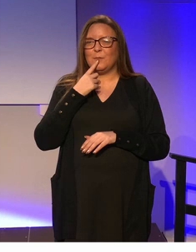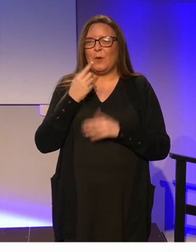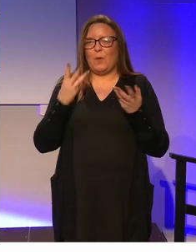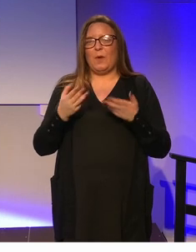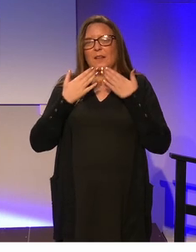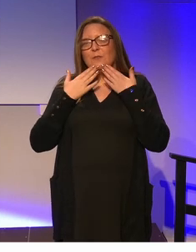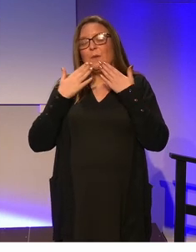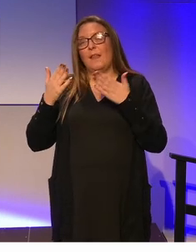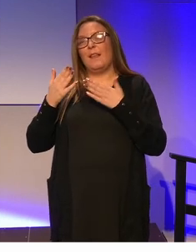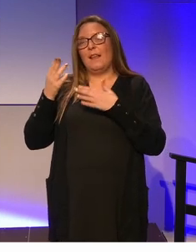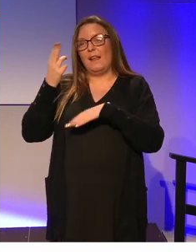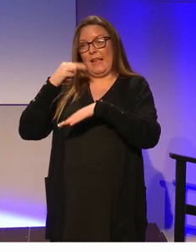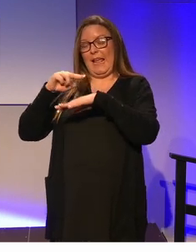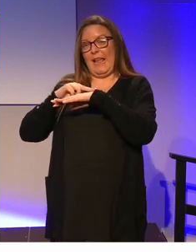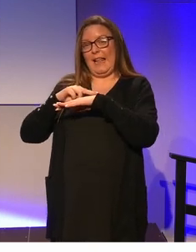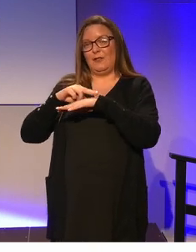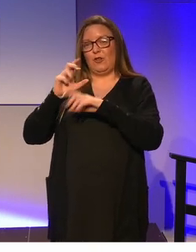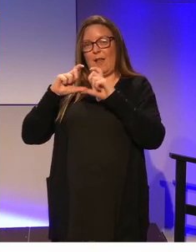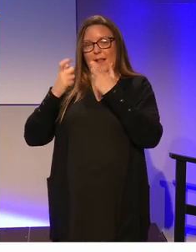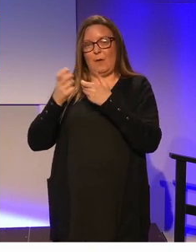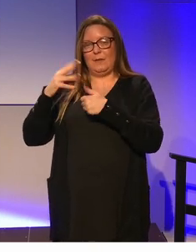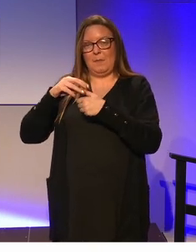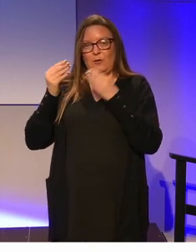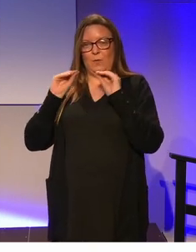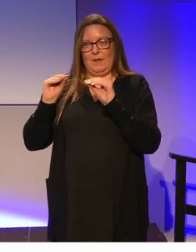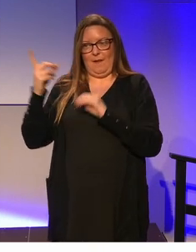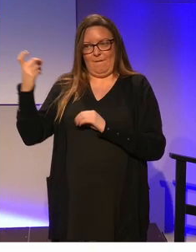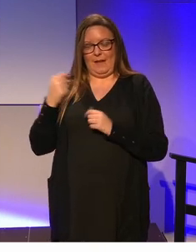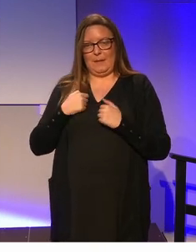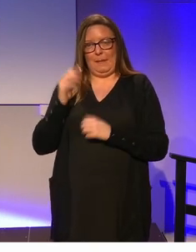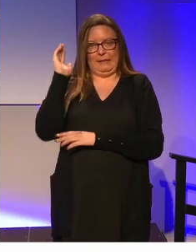National Council for Special Education for inviting me to be here.